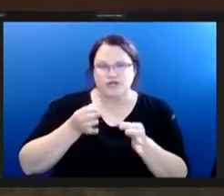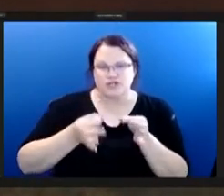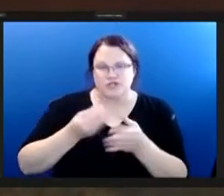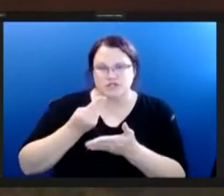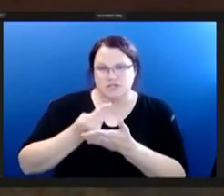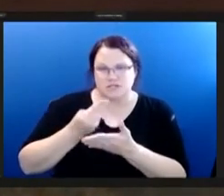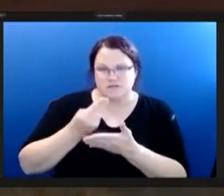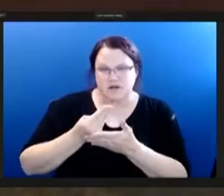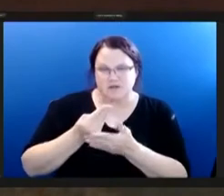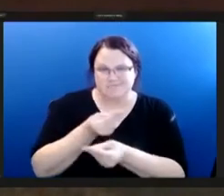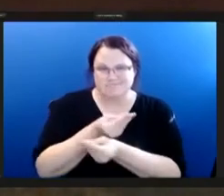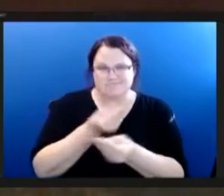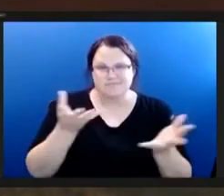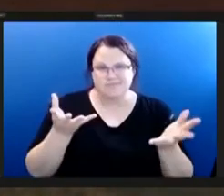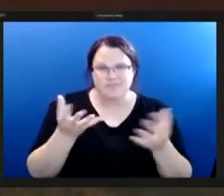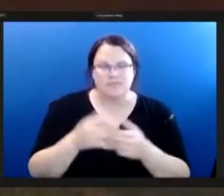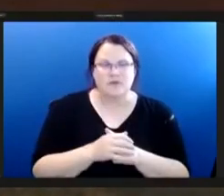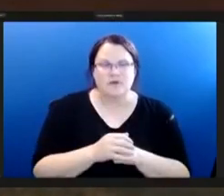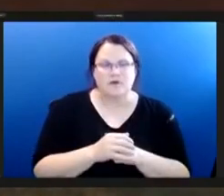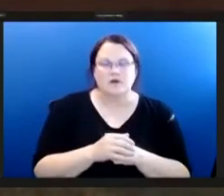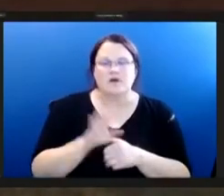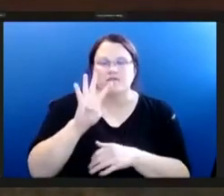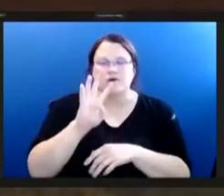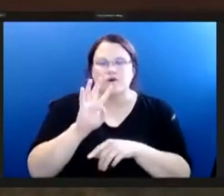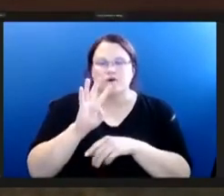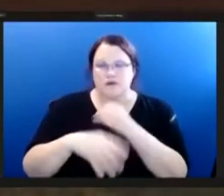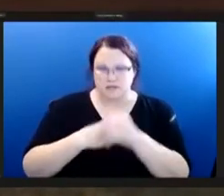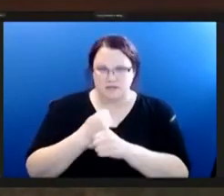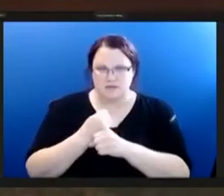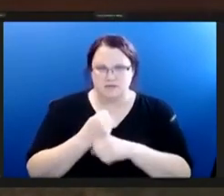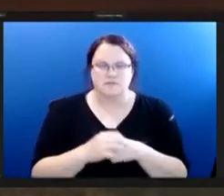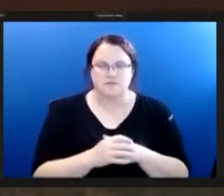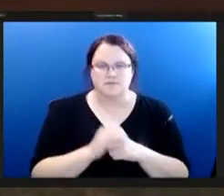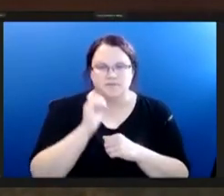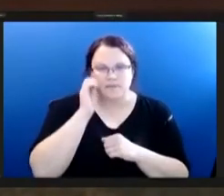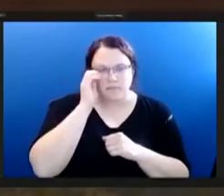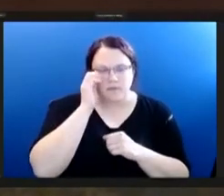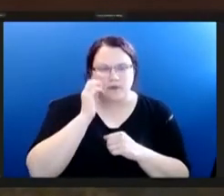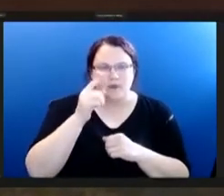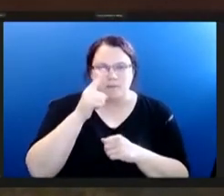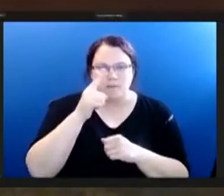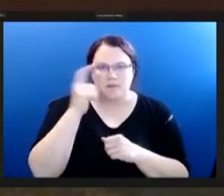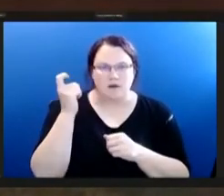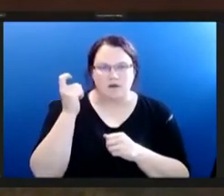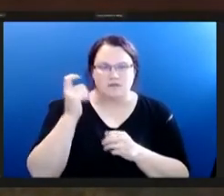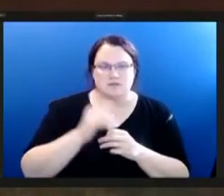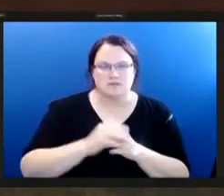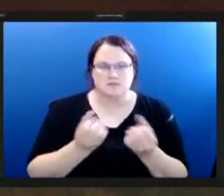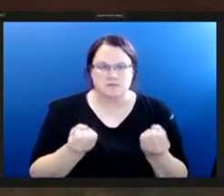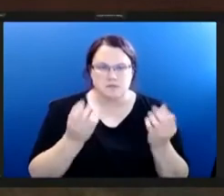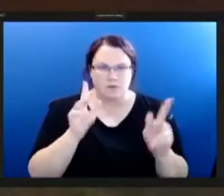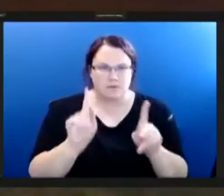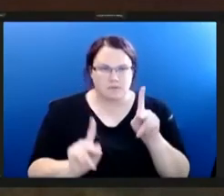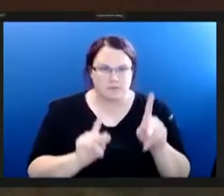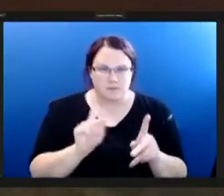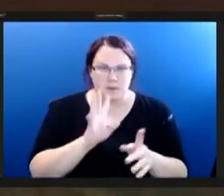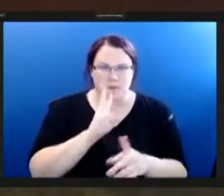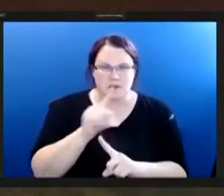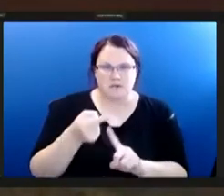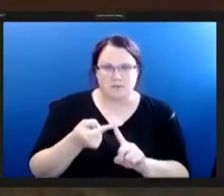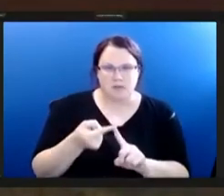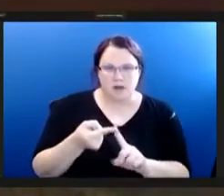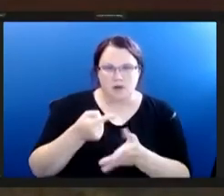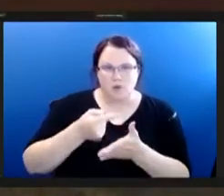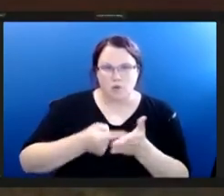distributed over uh four years because so many people talked about what